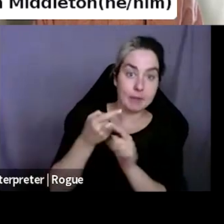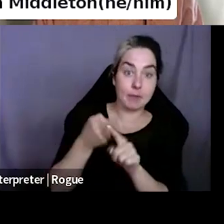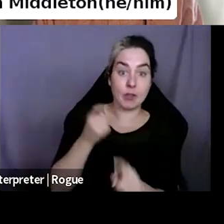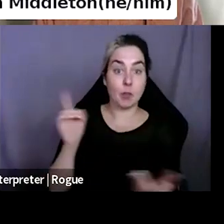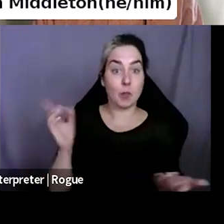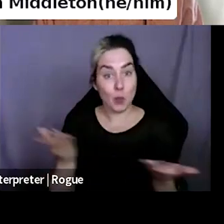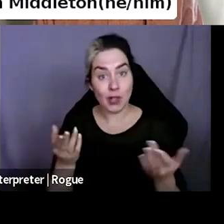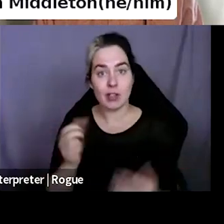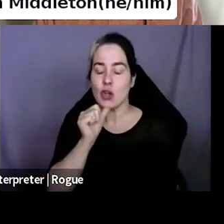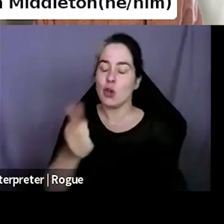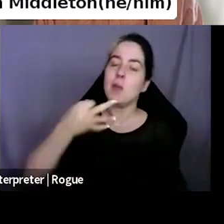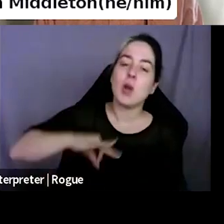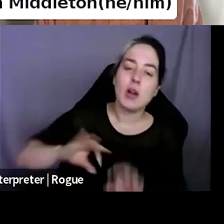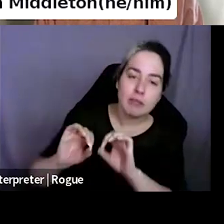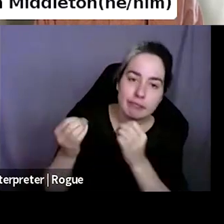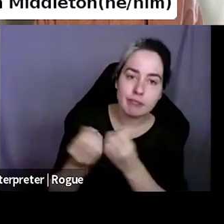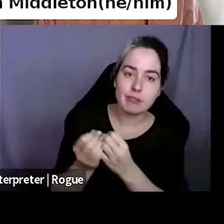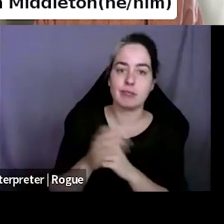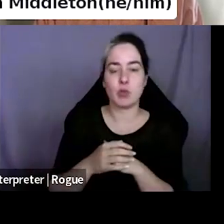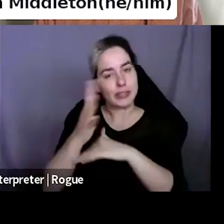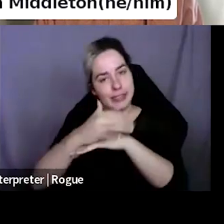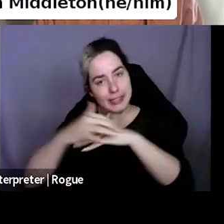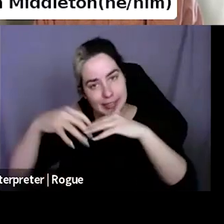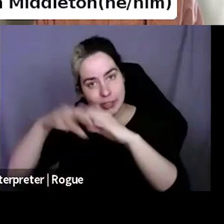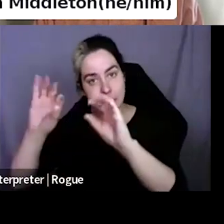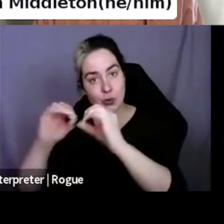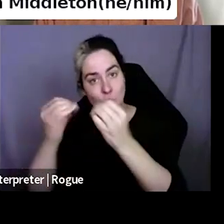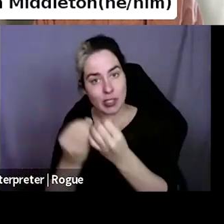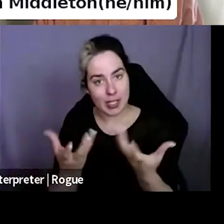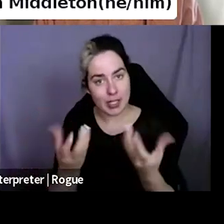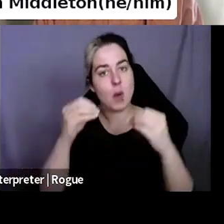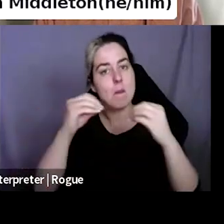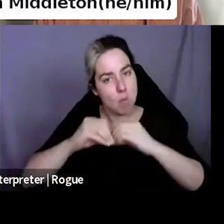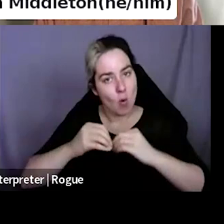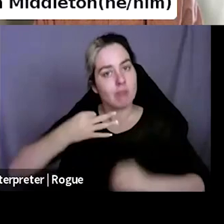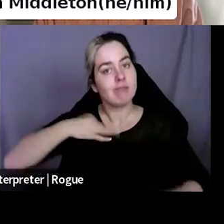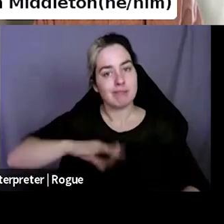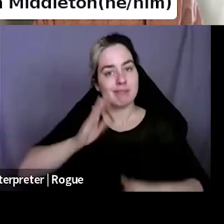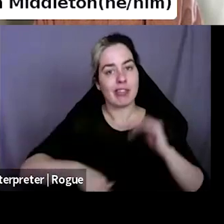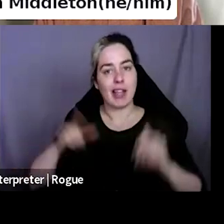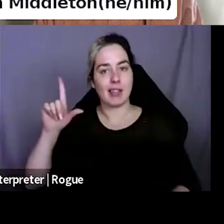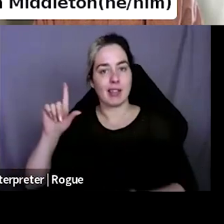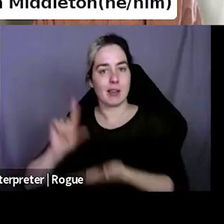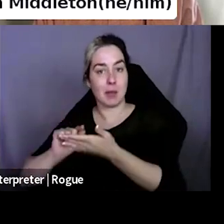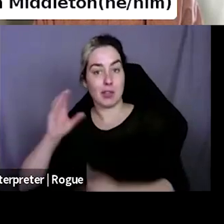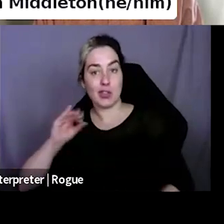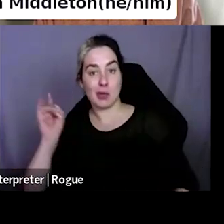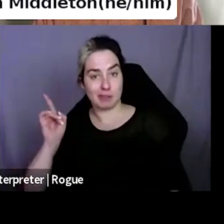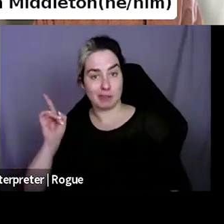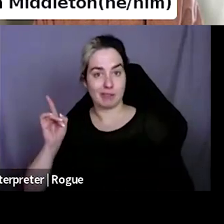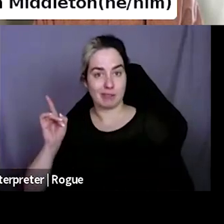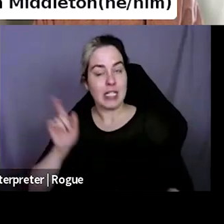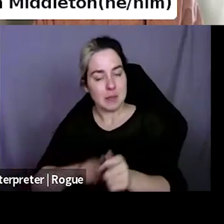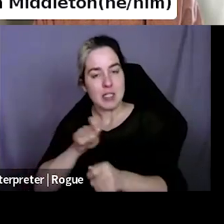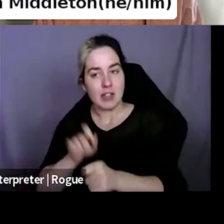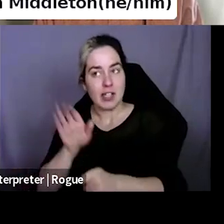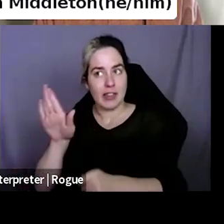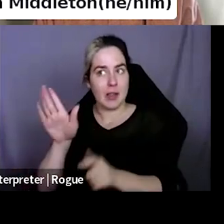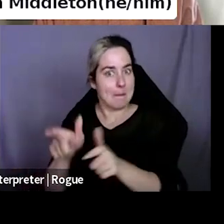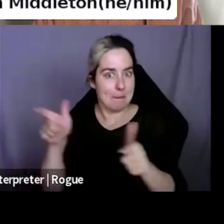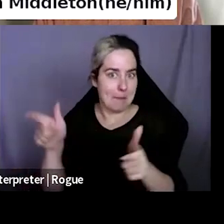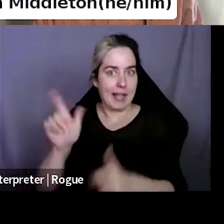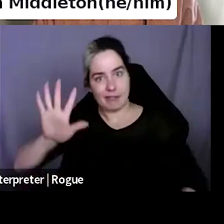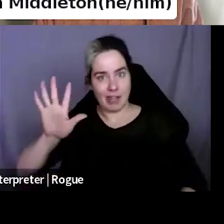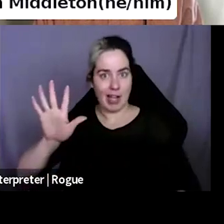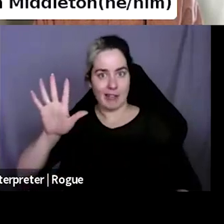more so than the publishers. I think especially when you're dealing with the big five, their lists are just so